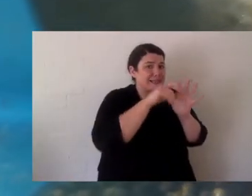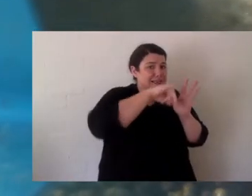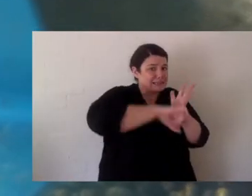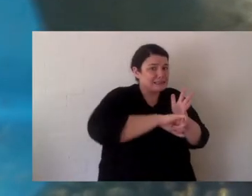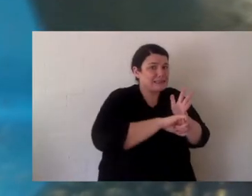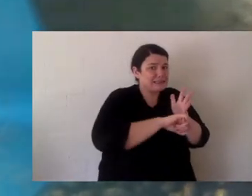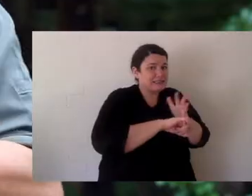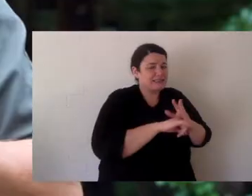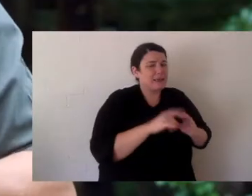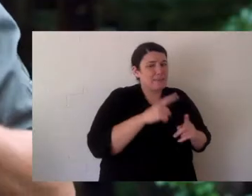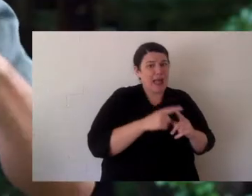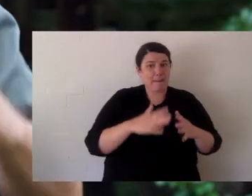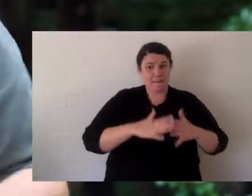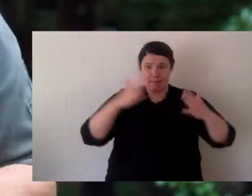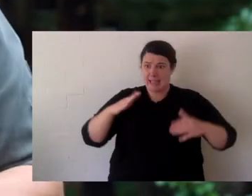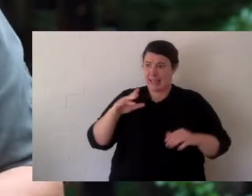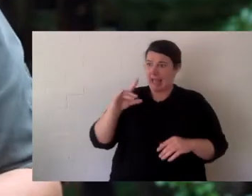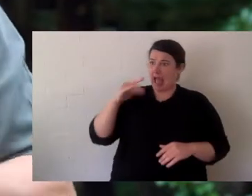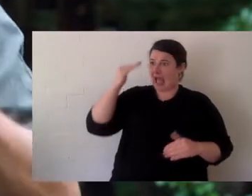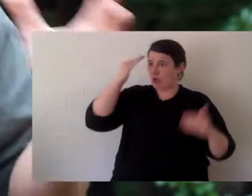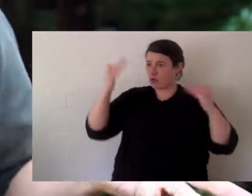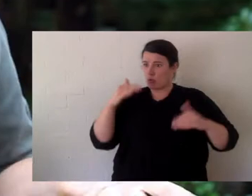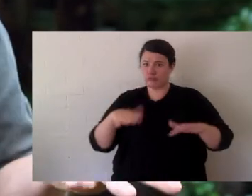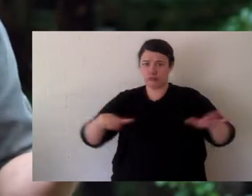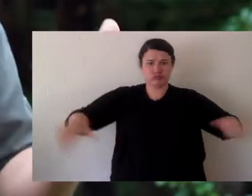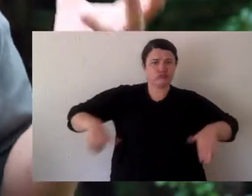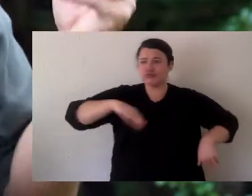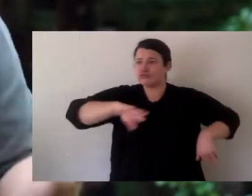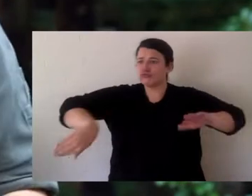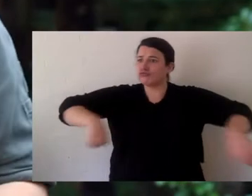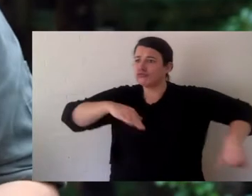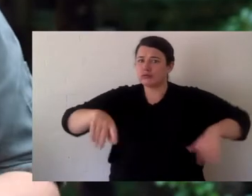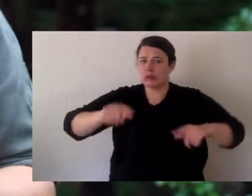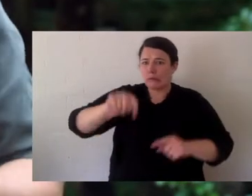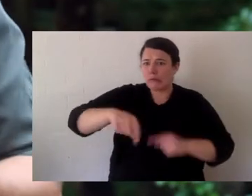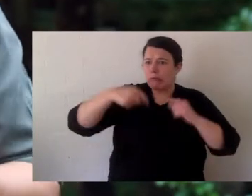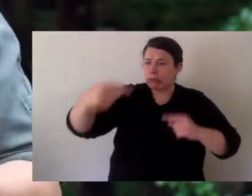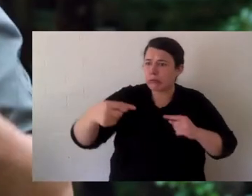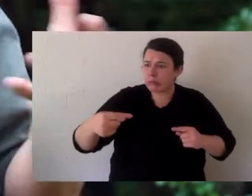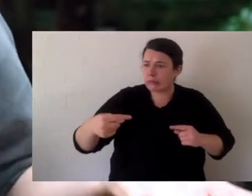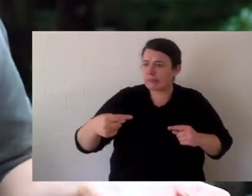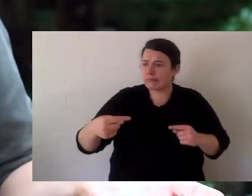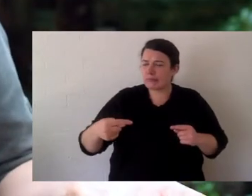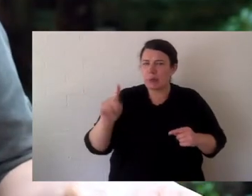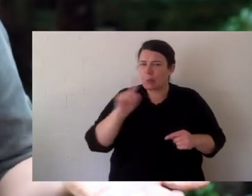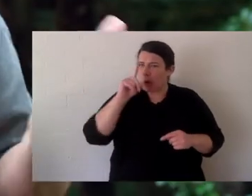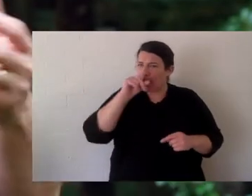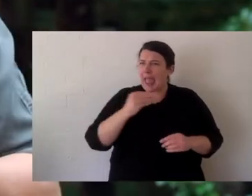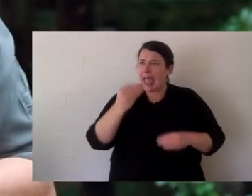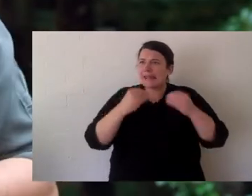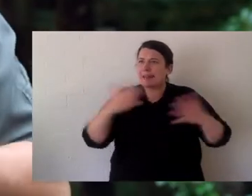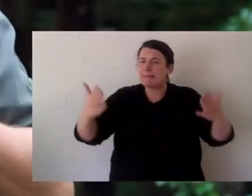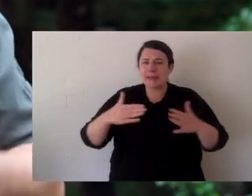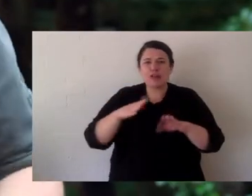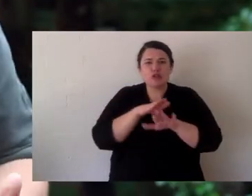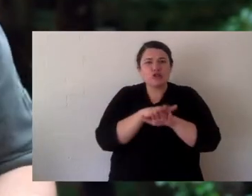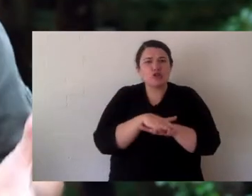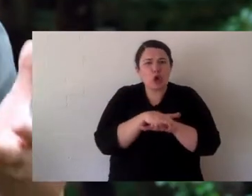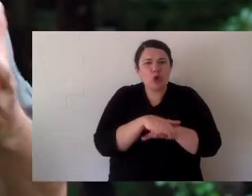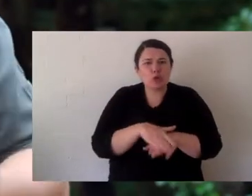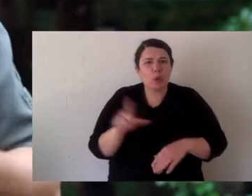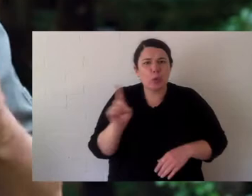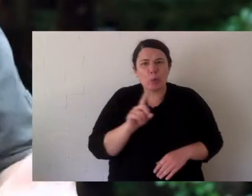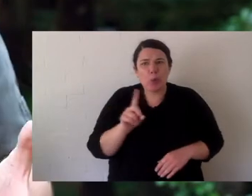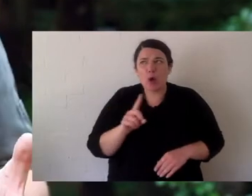hide in the reeds. Once you're a big adult turtle and you're underwater you really don't have many predators. Let's think about it. What